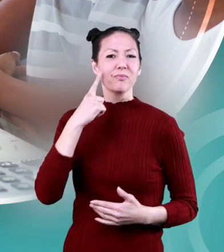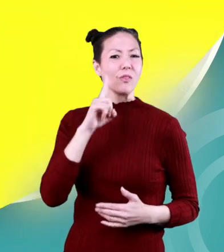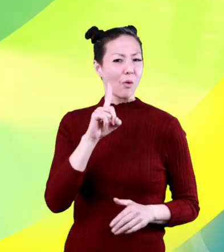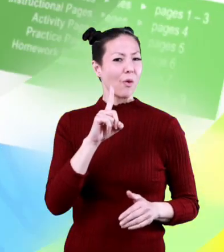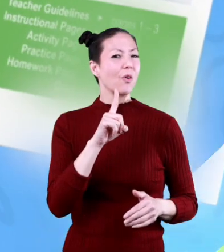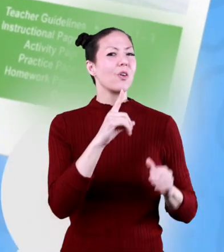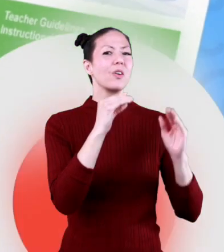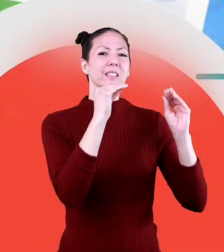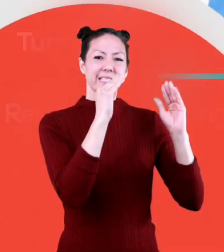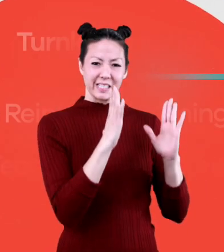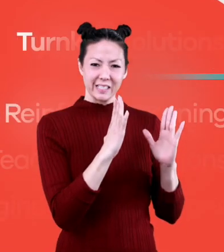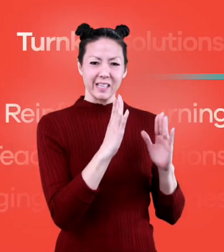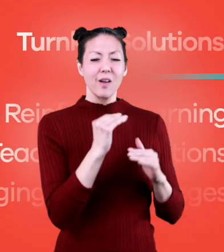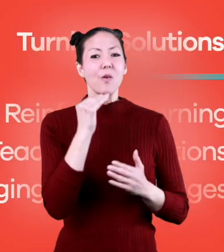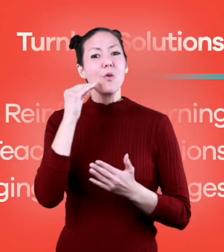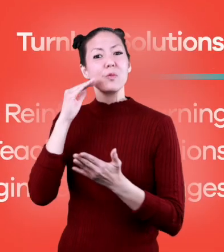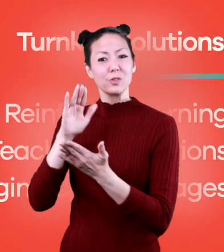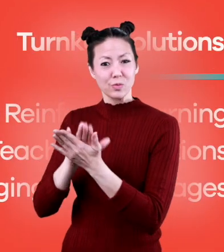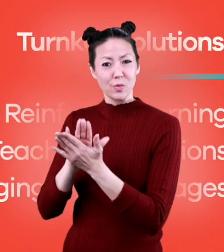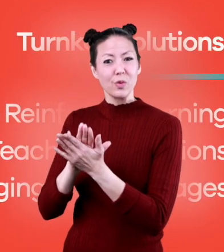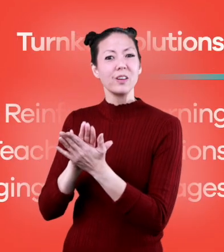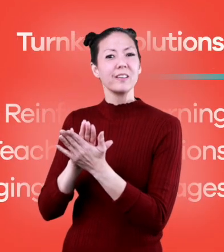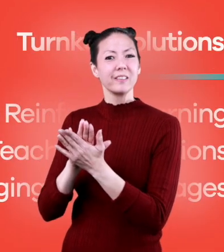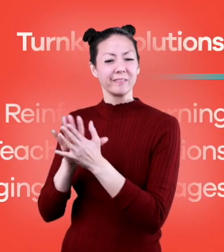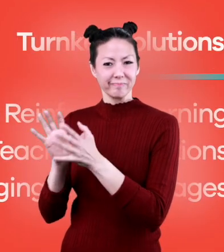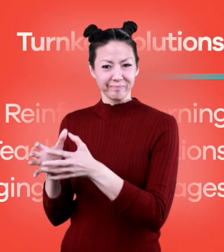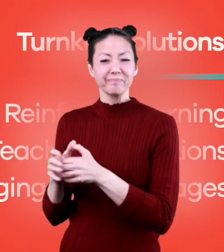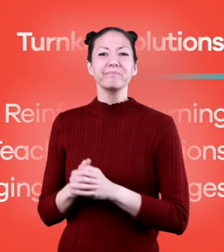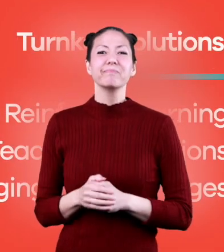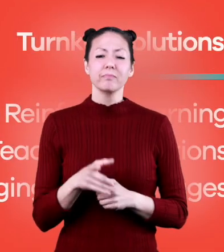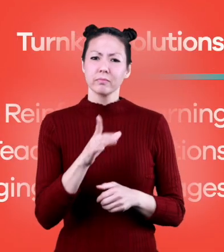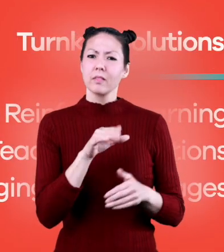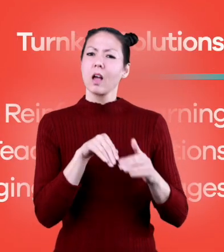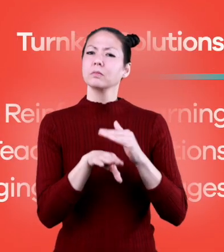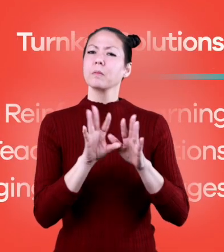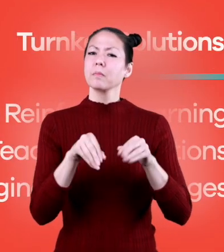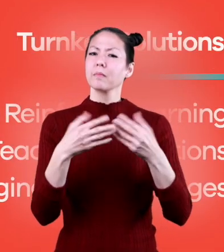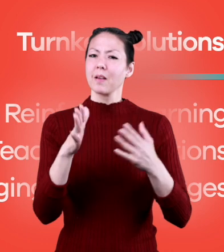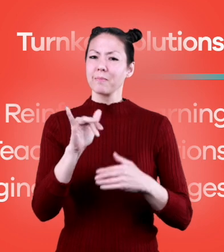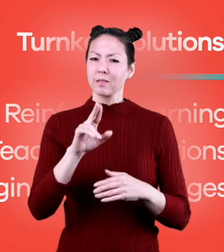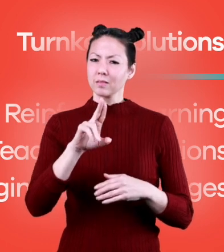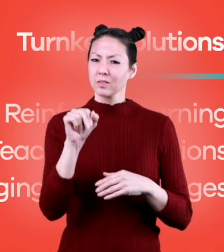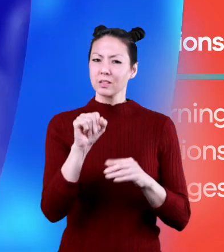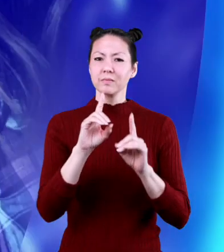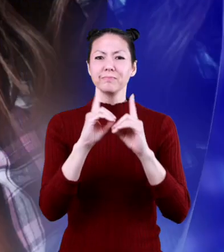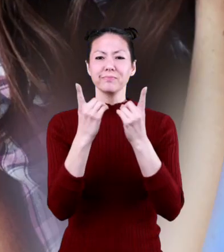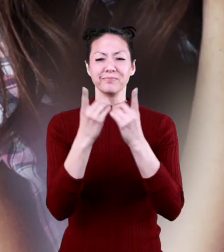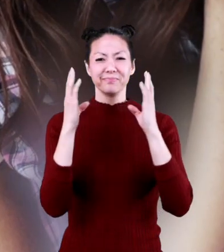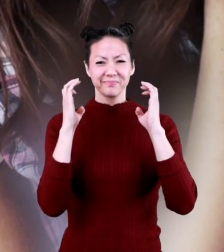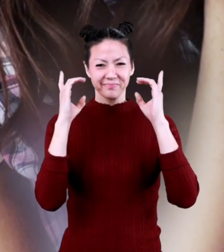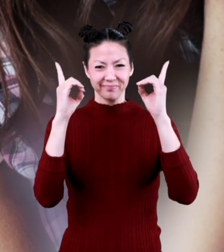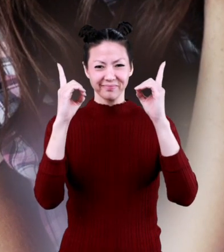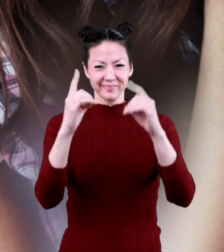resources and turnkey solutions for teachers and homeschoolers. How many people